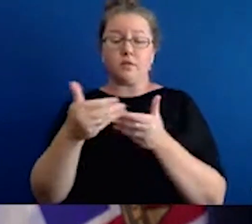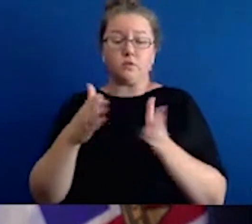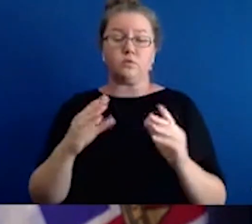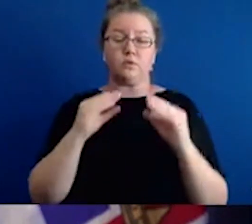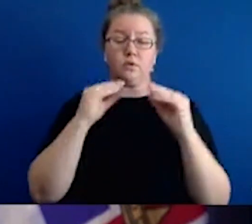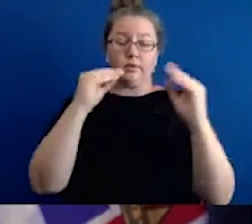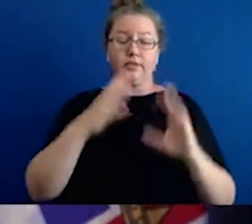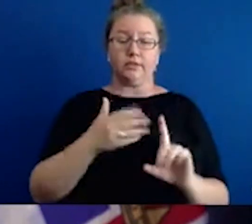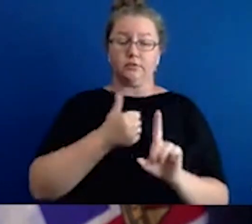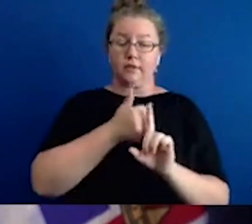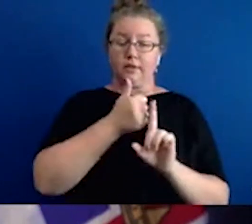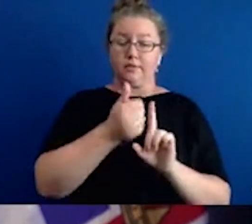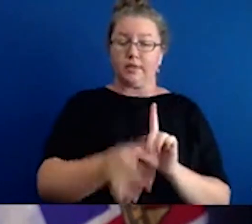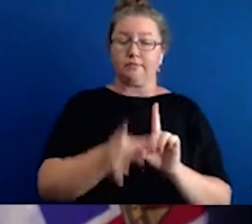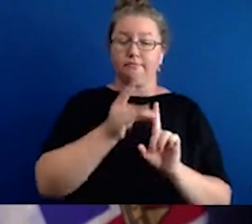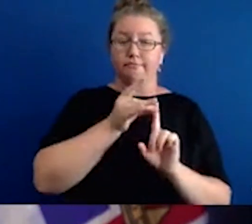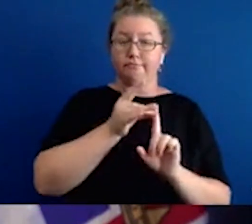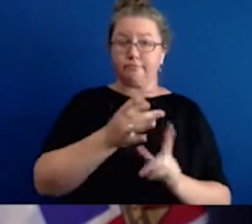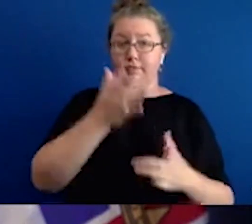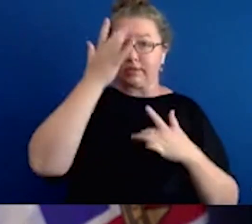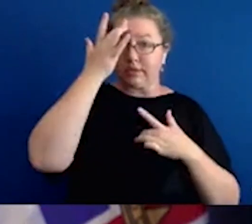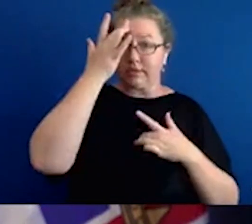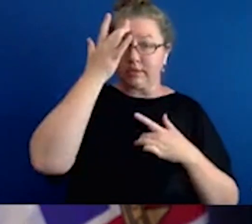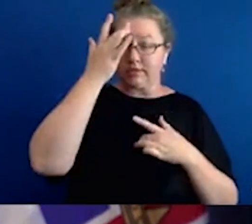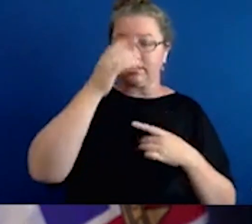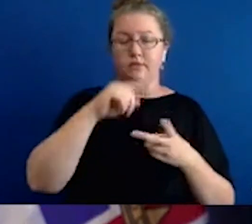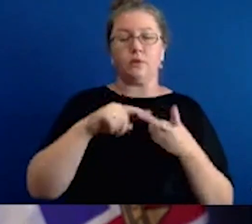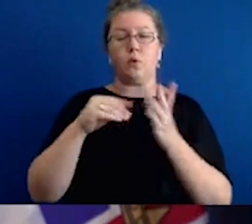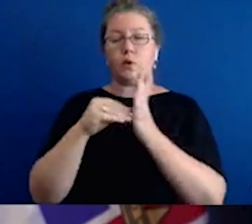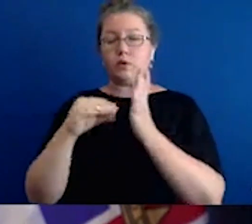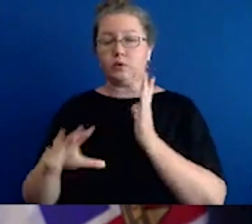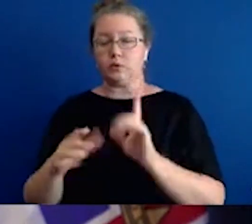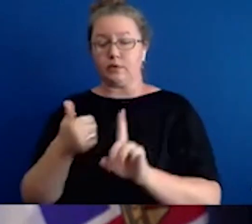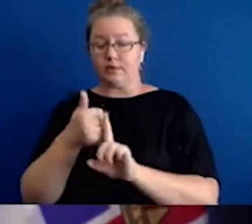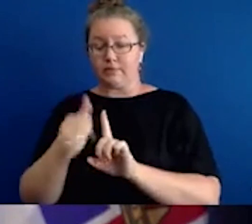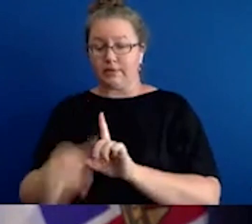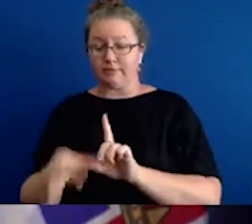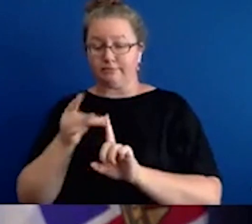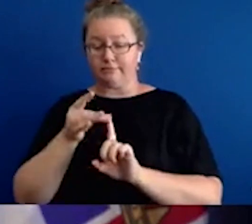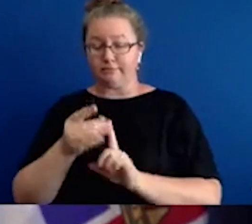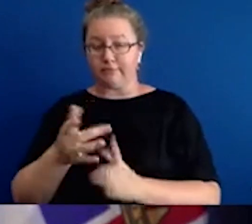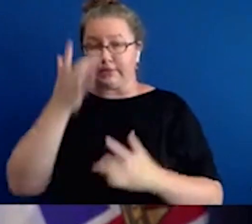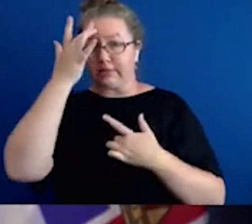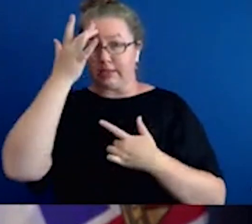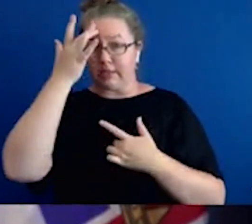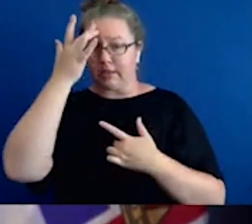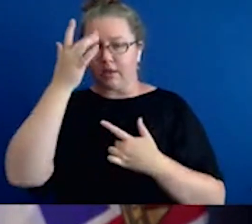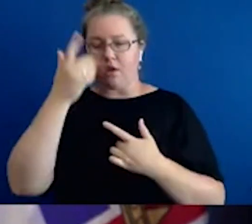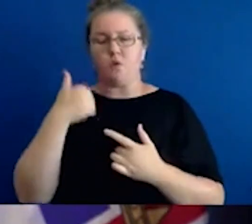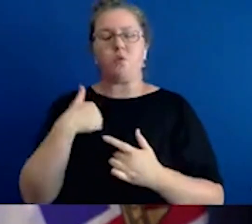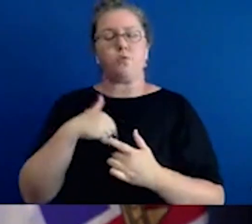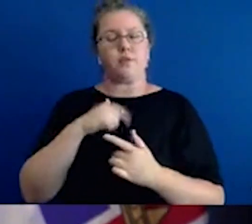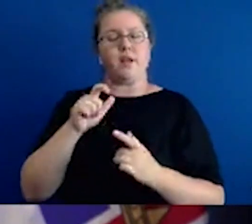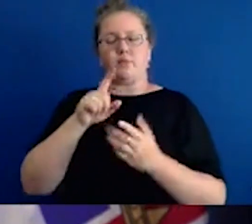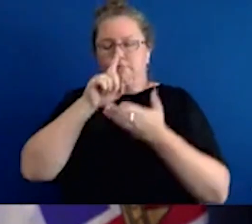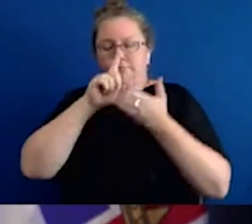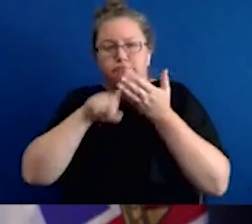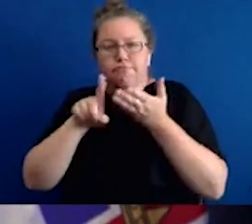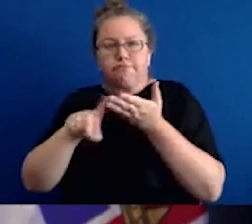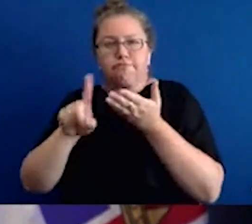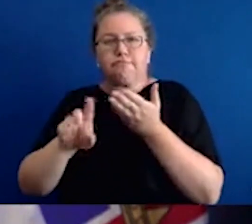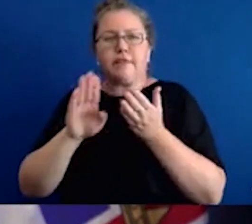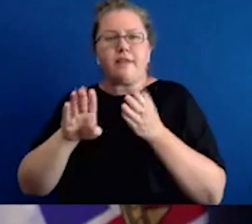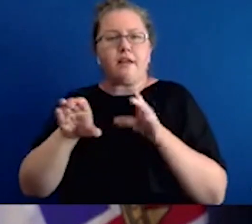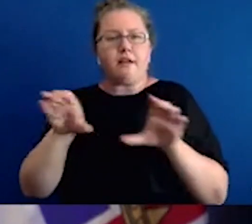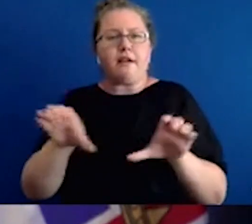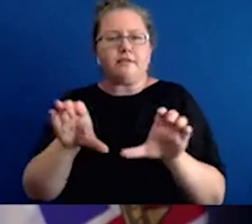was sick with the virus, it would be an investigation to determine exactly who they had contact with that could lead